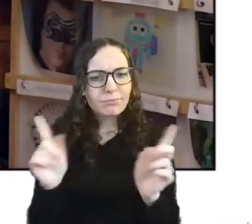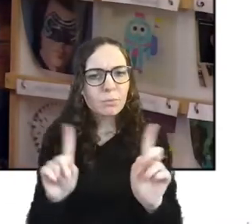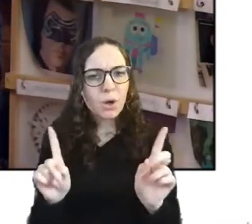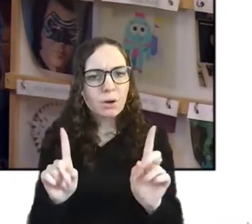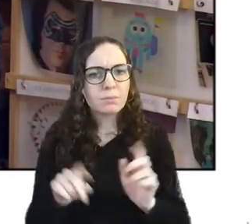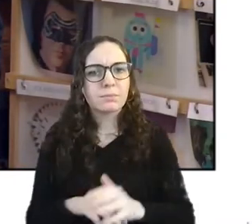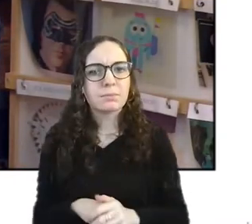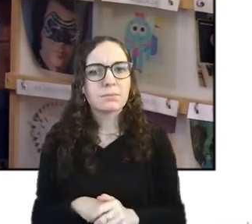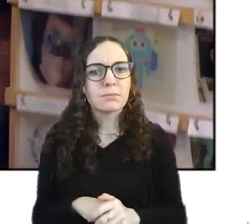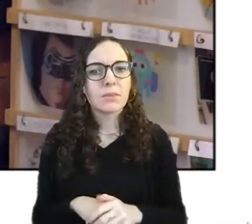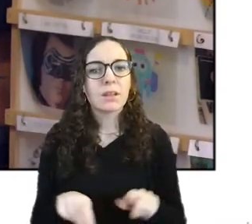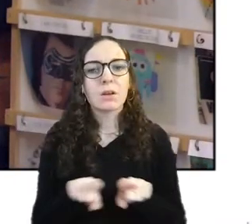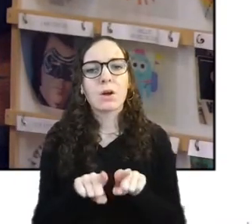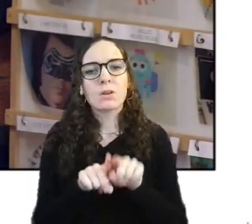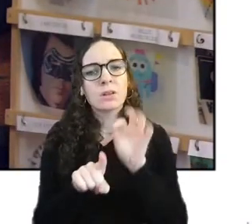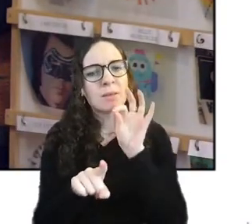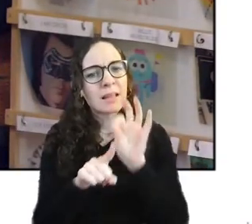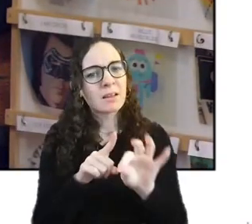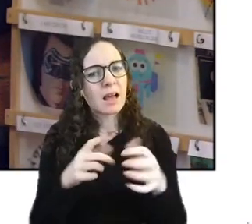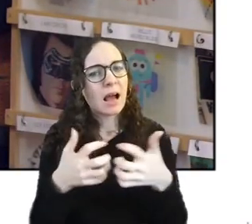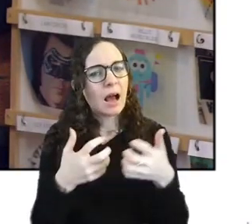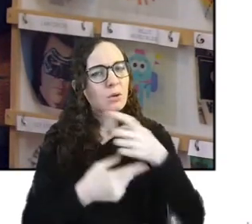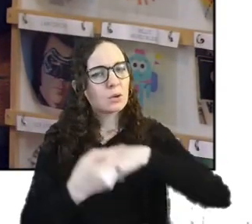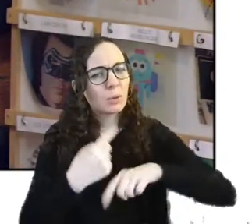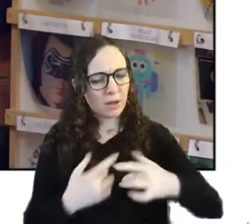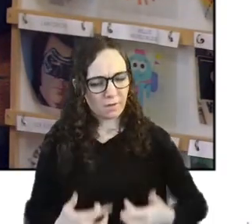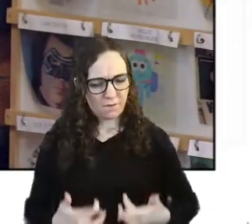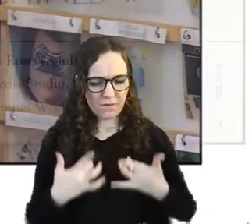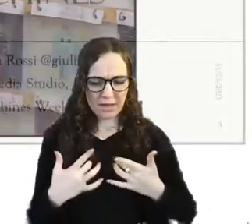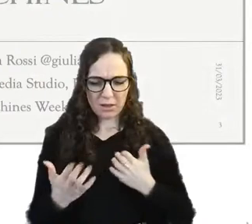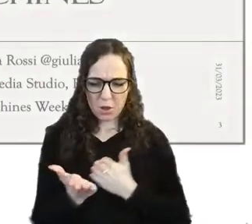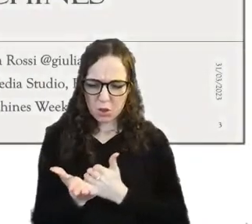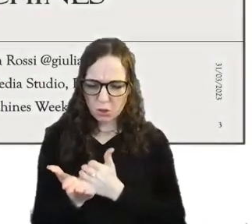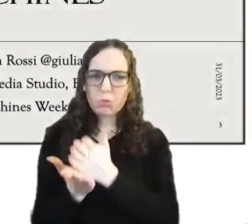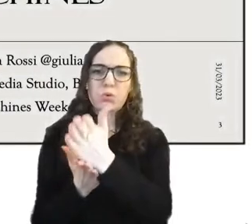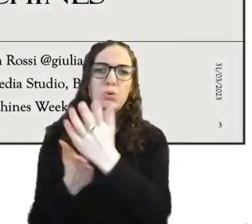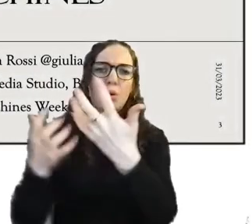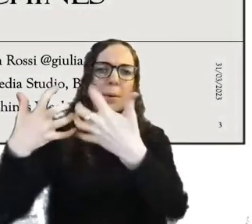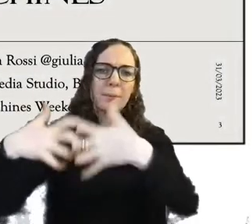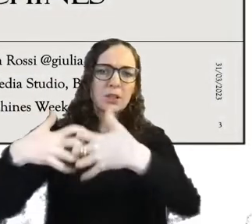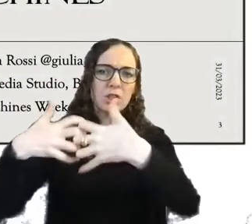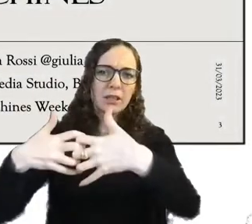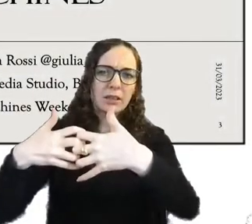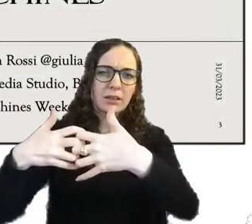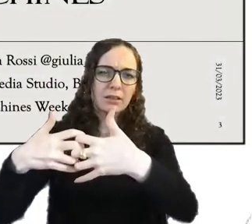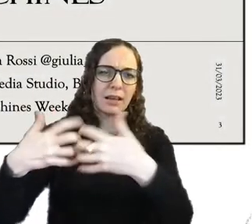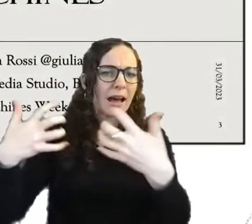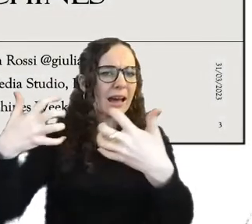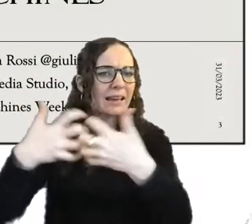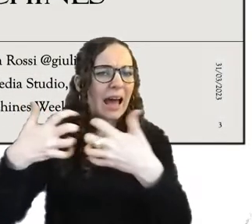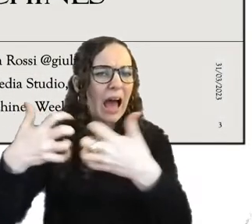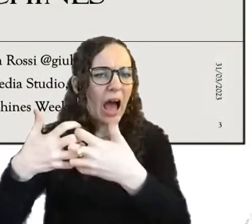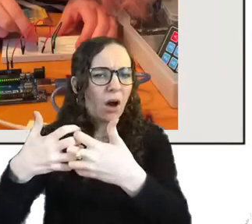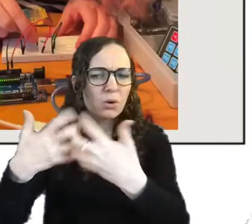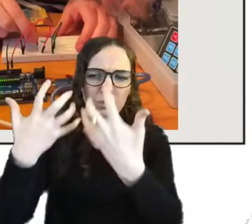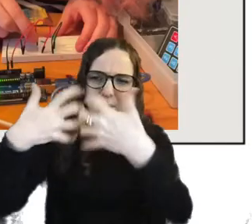feel through machines and how do machines kind of mediate and shape our modern relationships